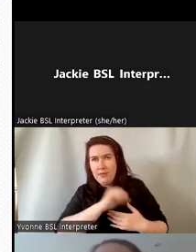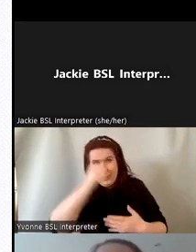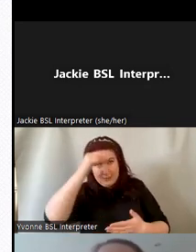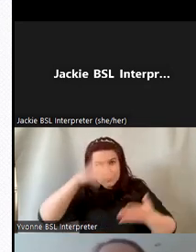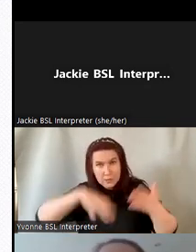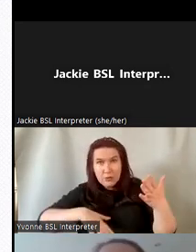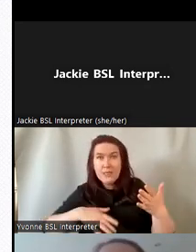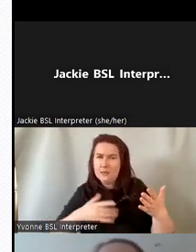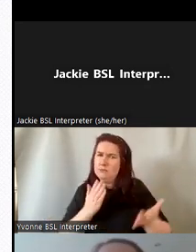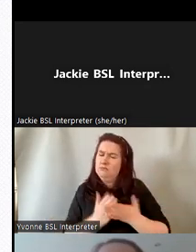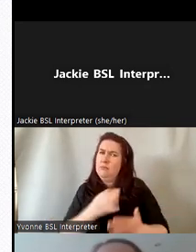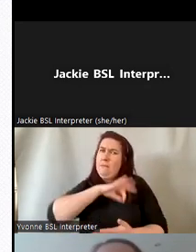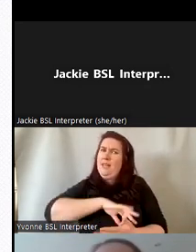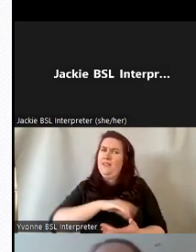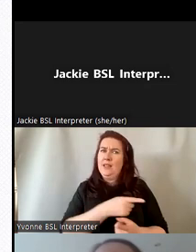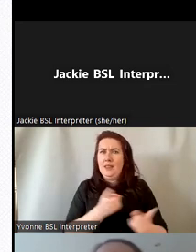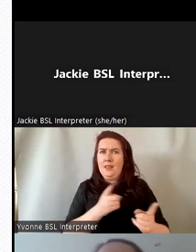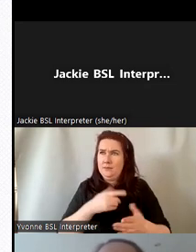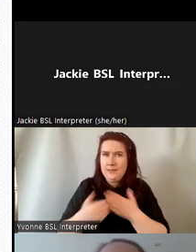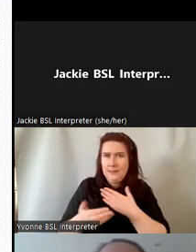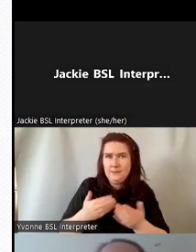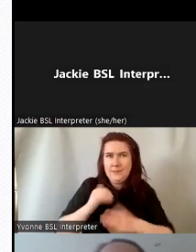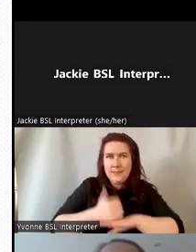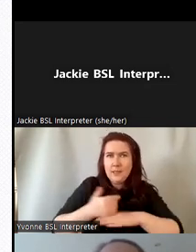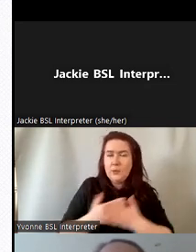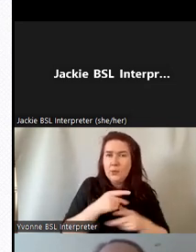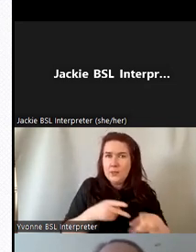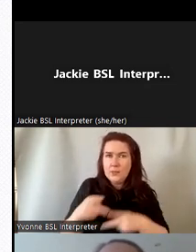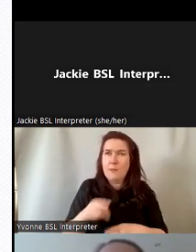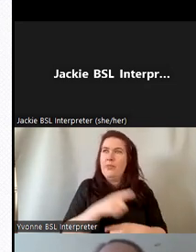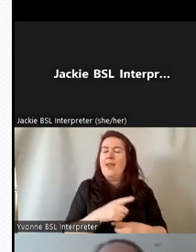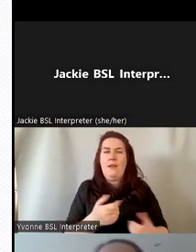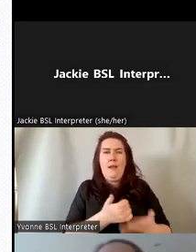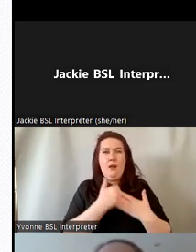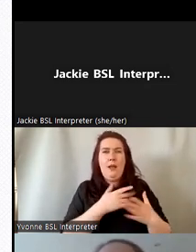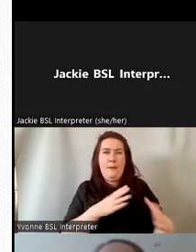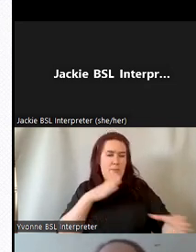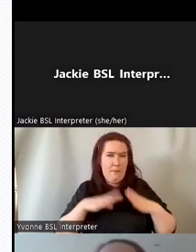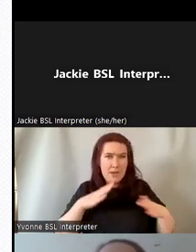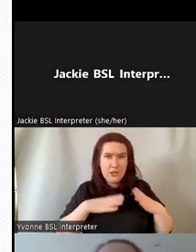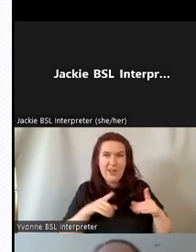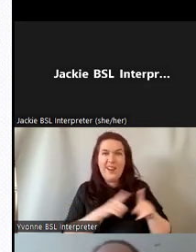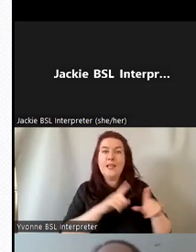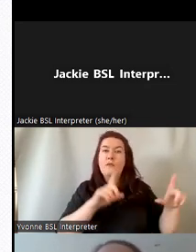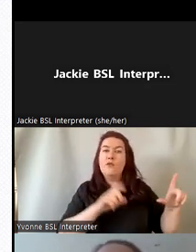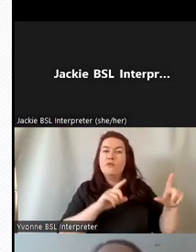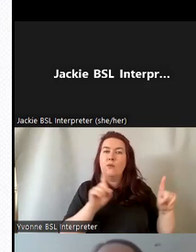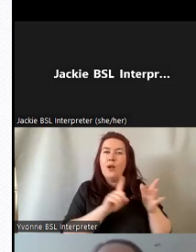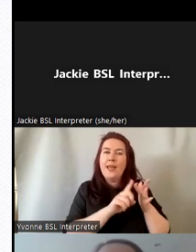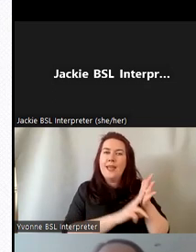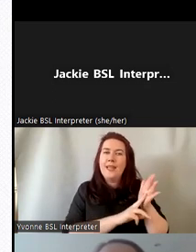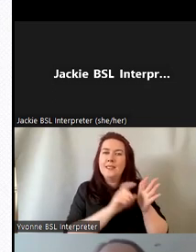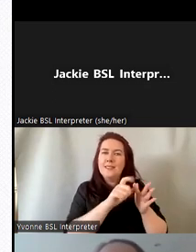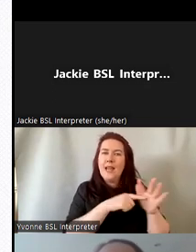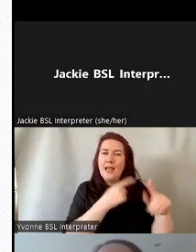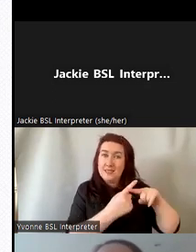we benefited from that while we were getting the new system ready they completed preparatory tasks like photographing our indexes so that we could then upload